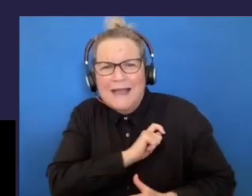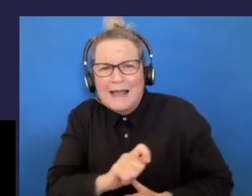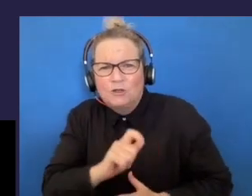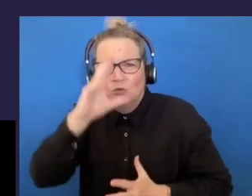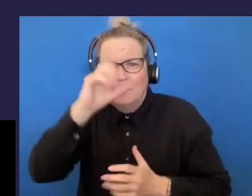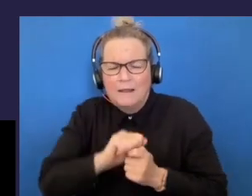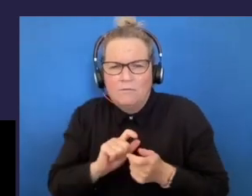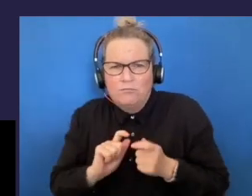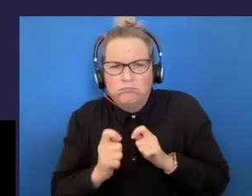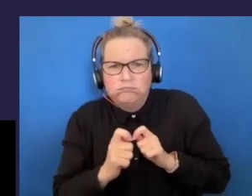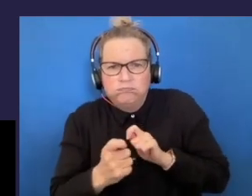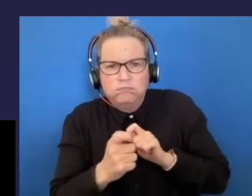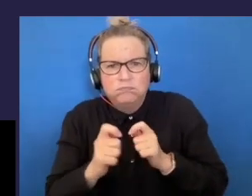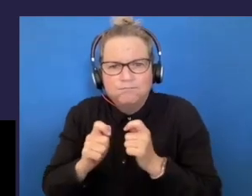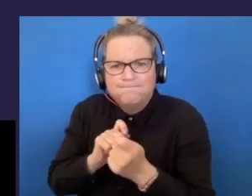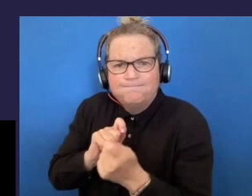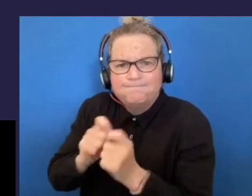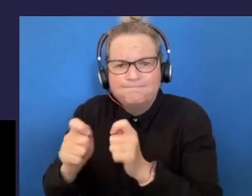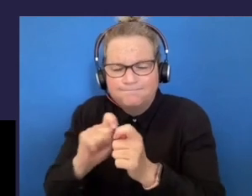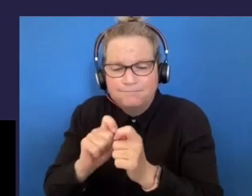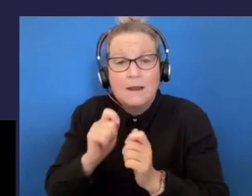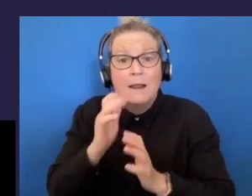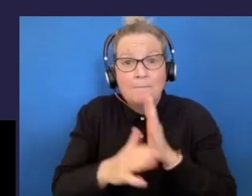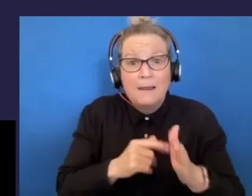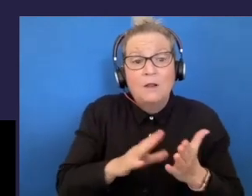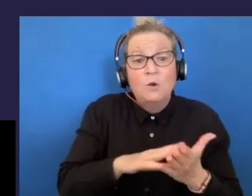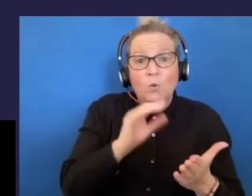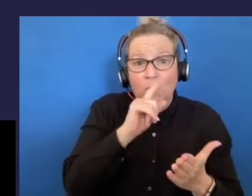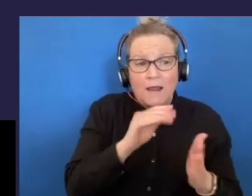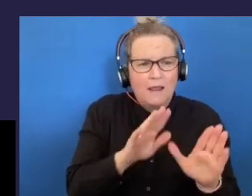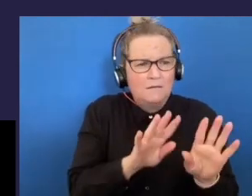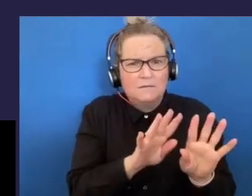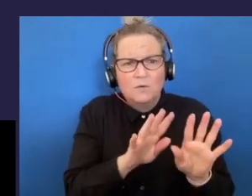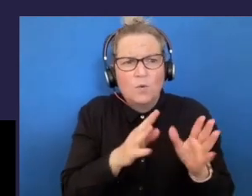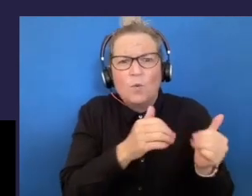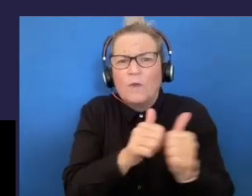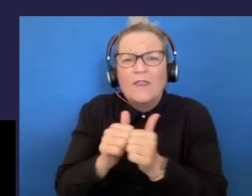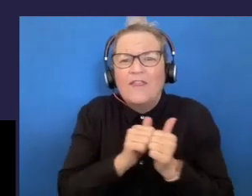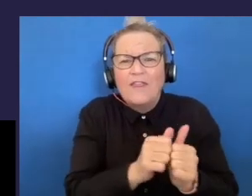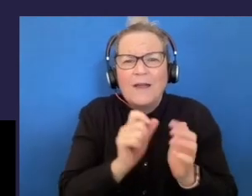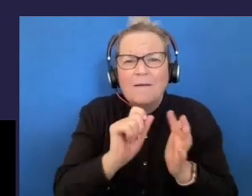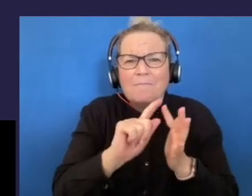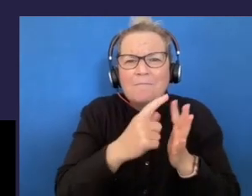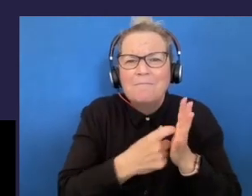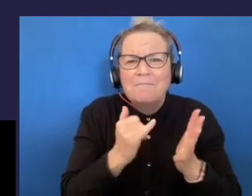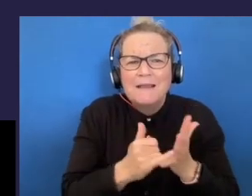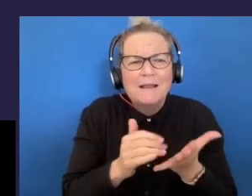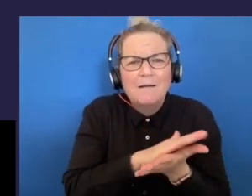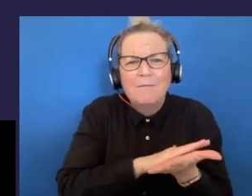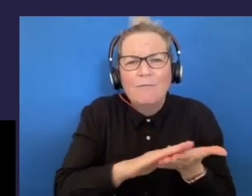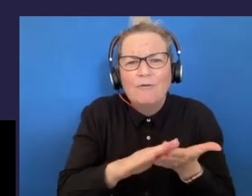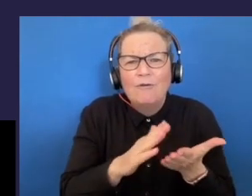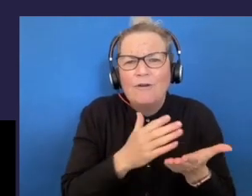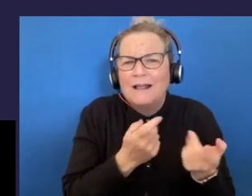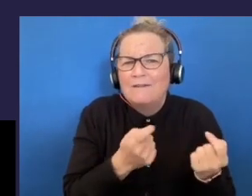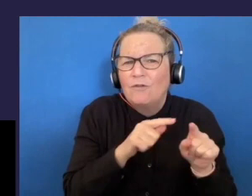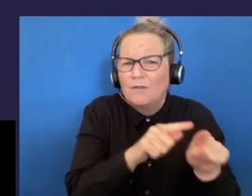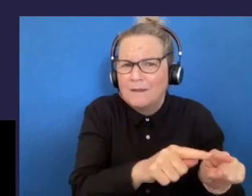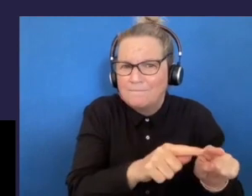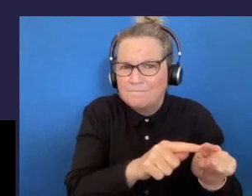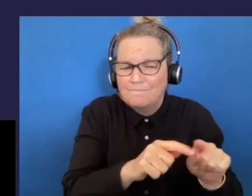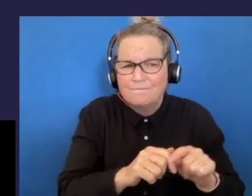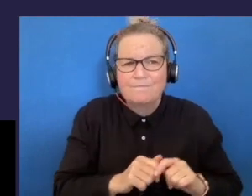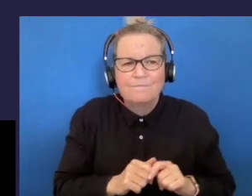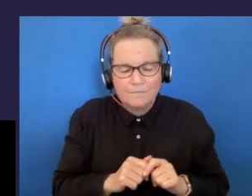opportunities to participate and learn alongside peers without hardship. The Queensland University of